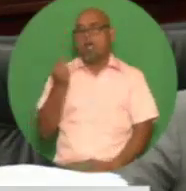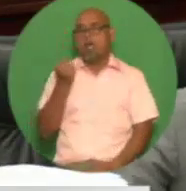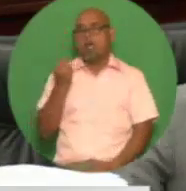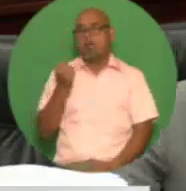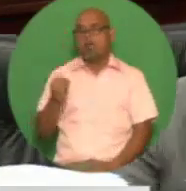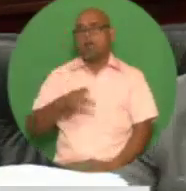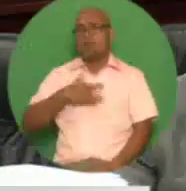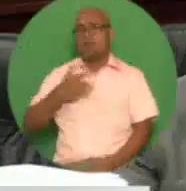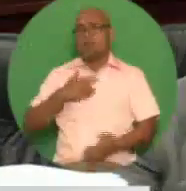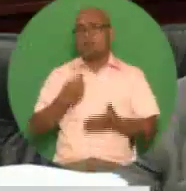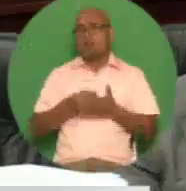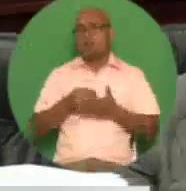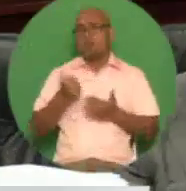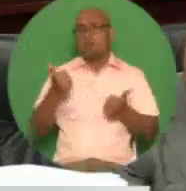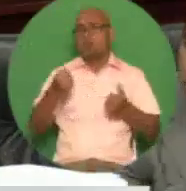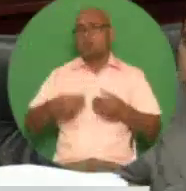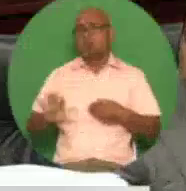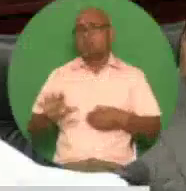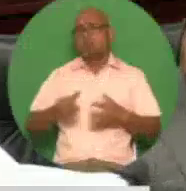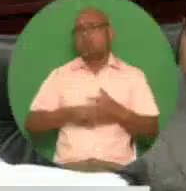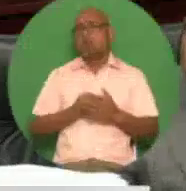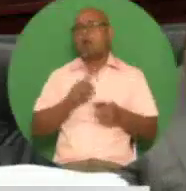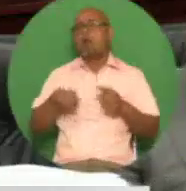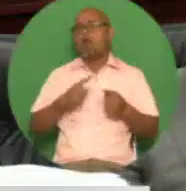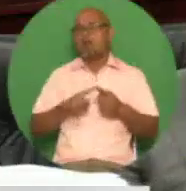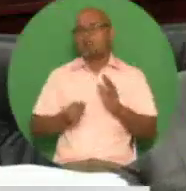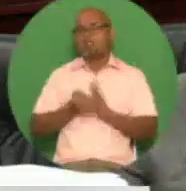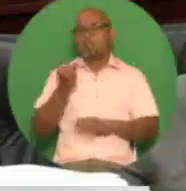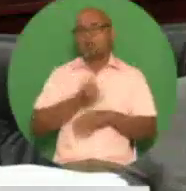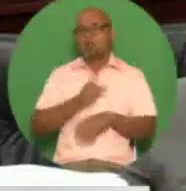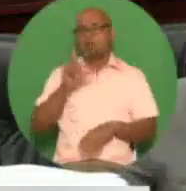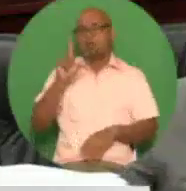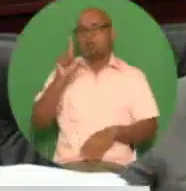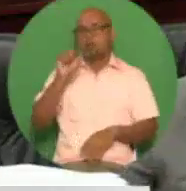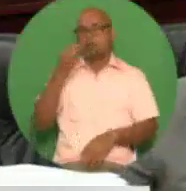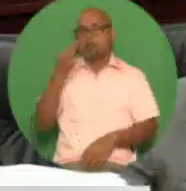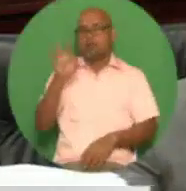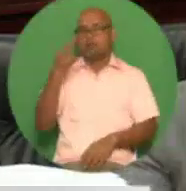spent and the measure will take effect on the first of january 2019